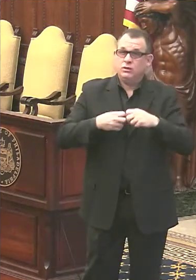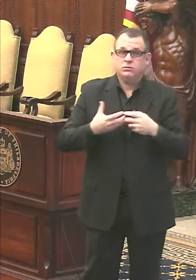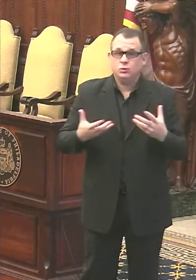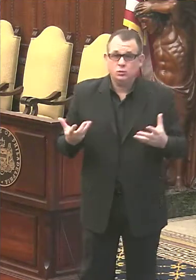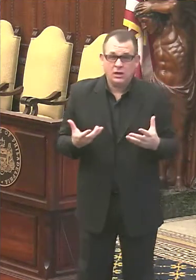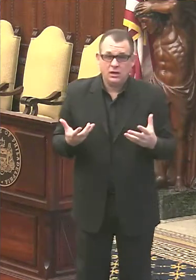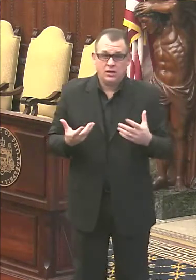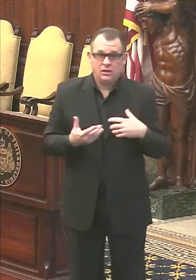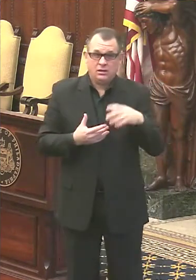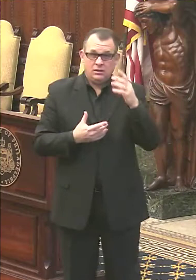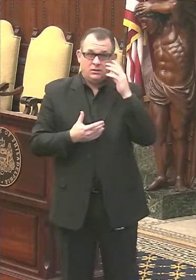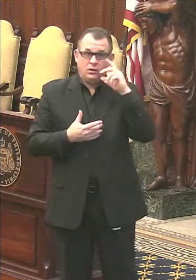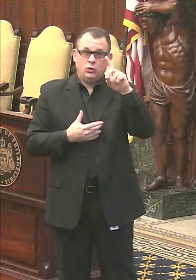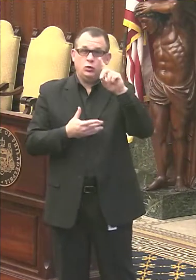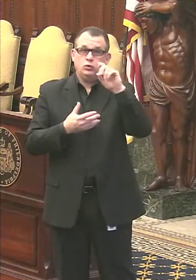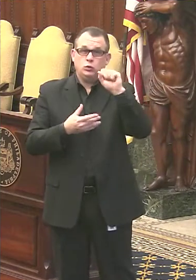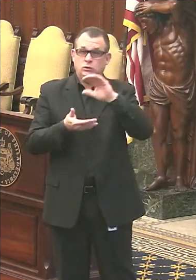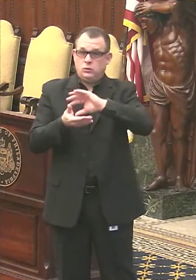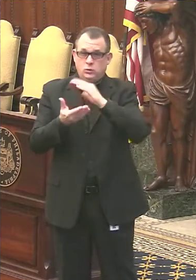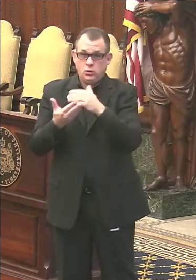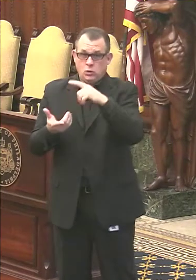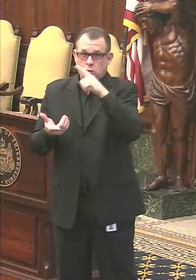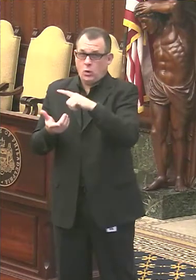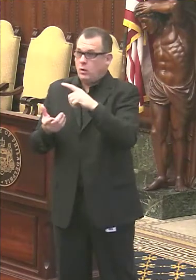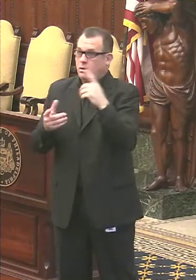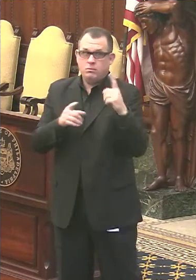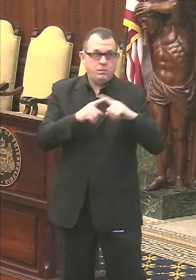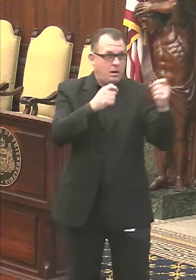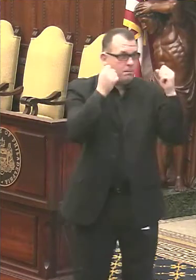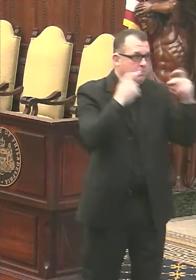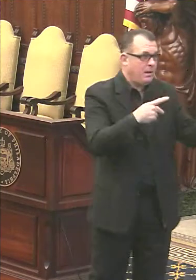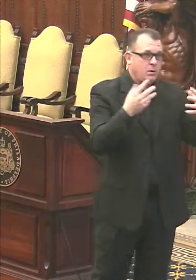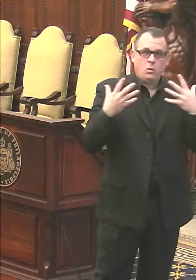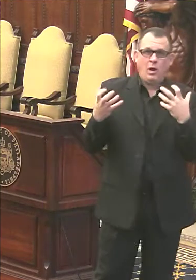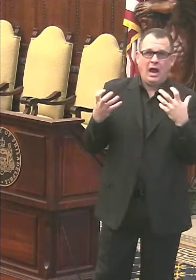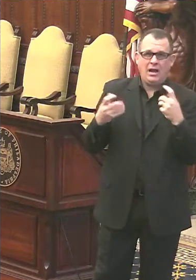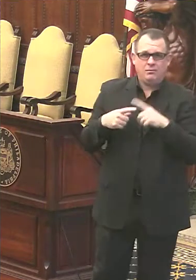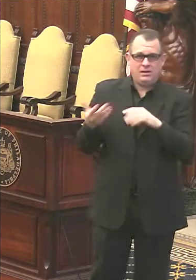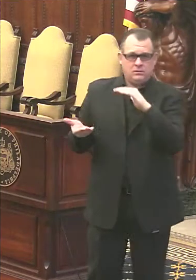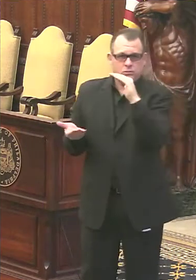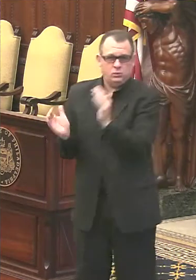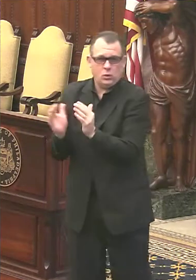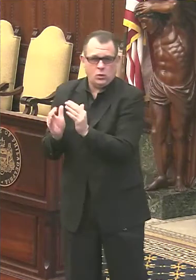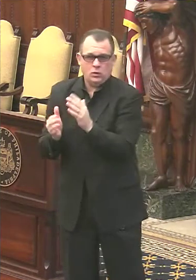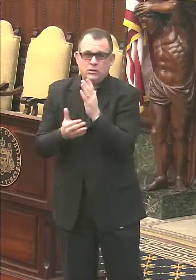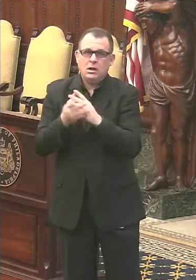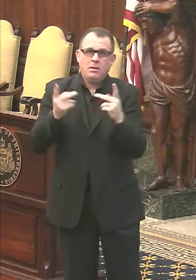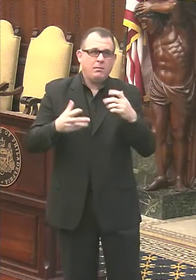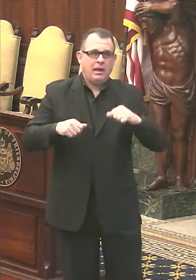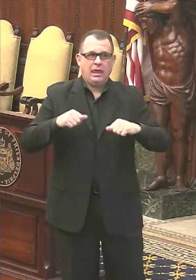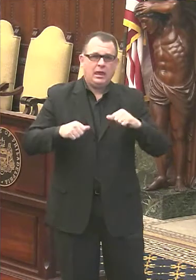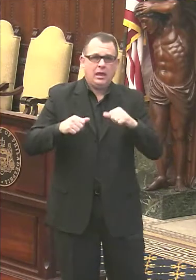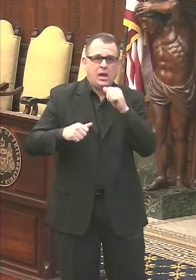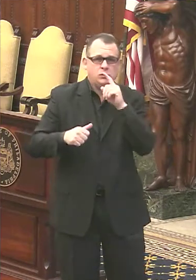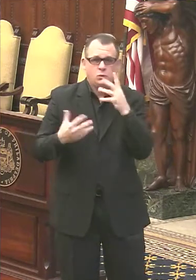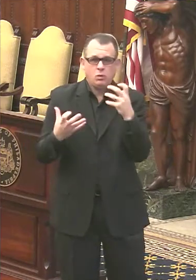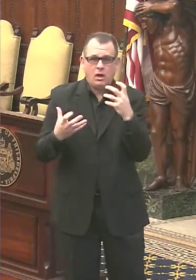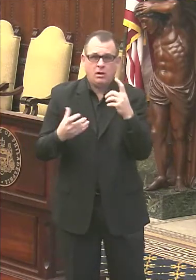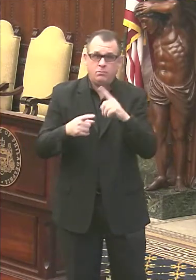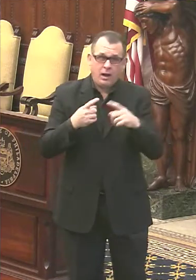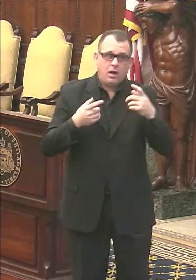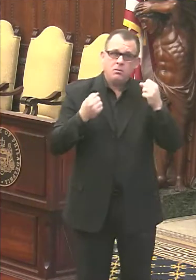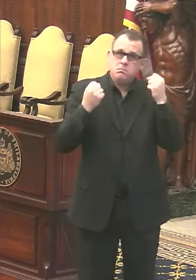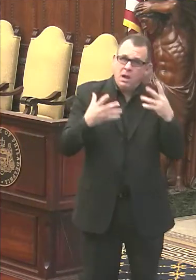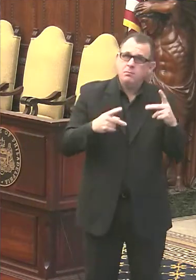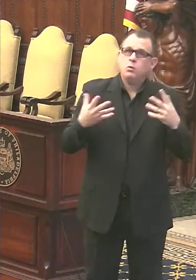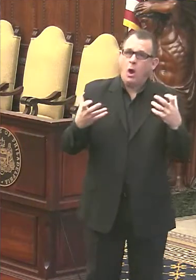receiving. We have a large number of people who are eager to be vaccinated, even as others are hesitant to be vaccinated. And our federal information and